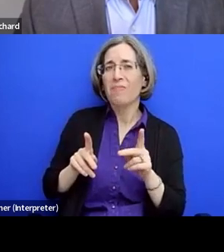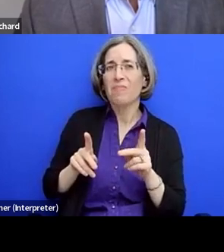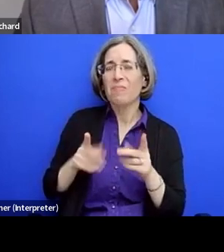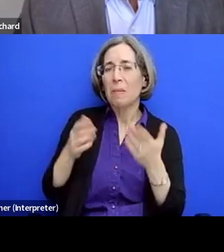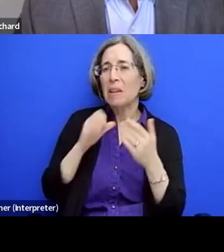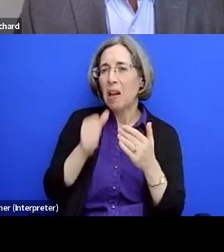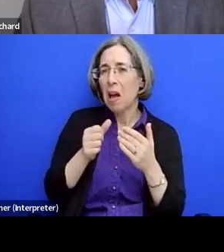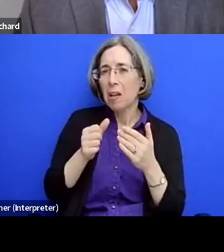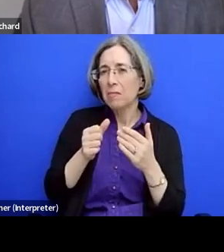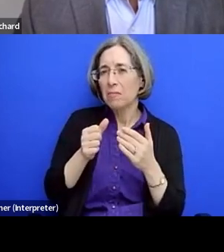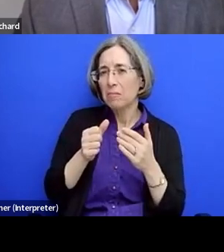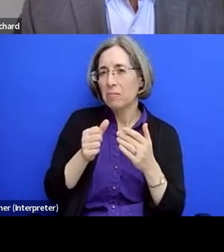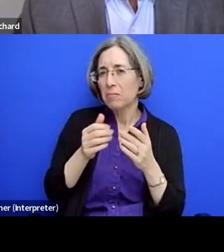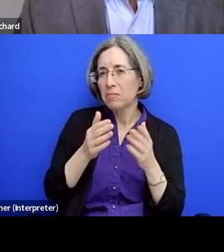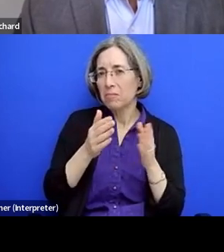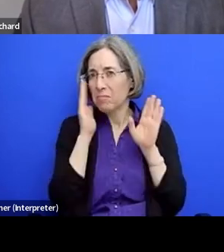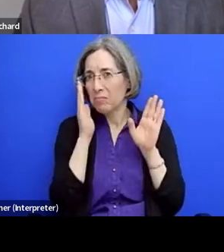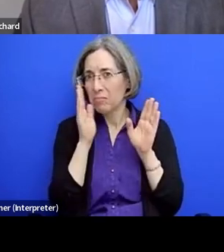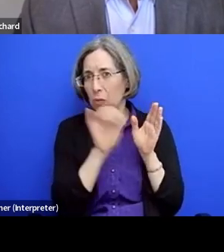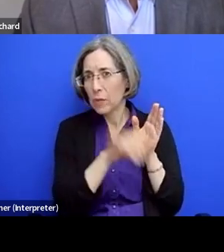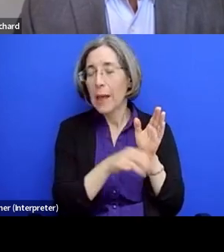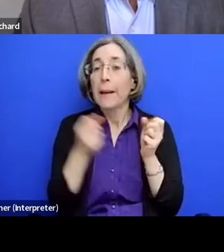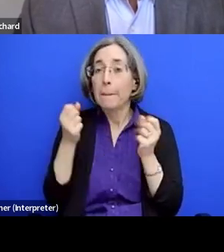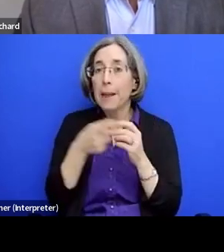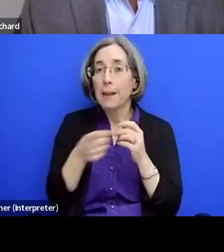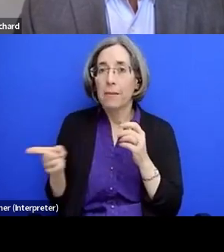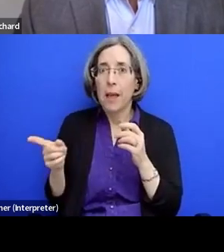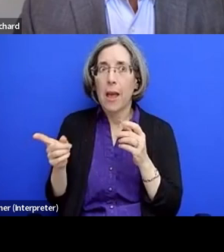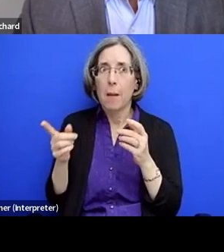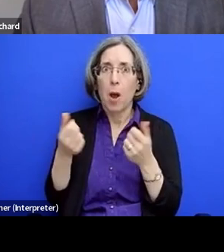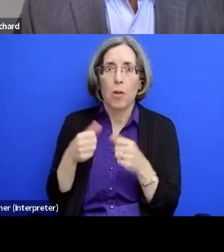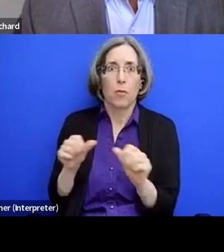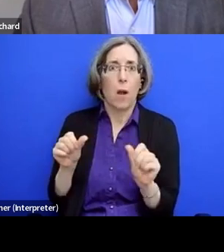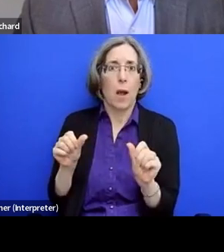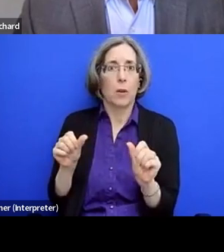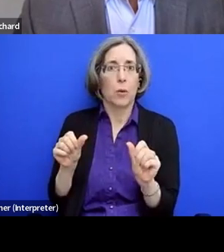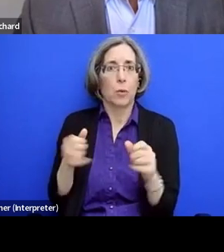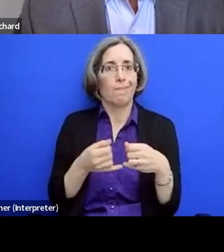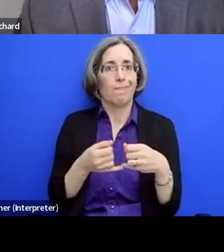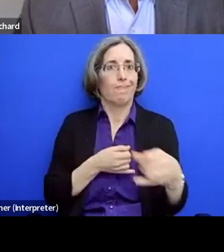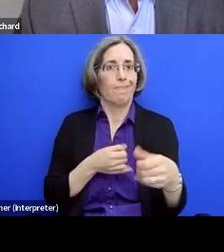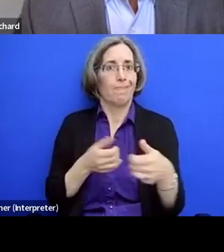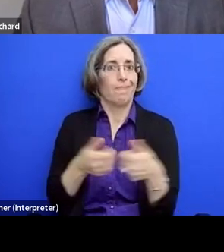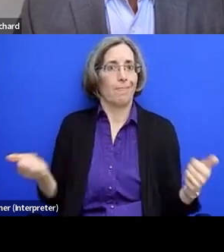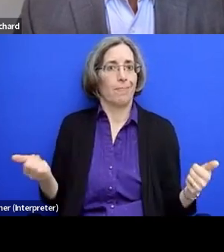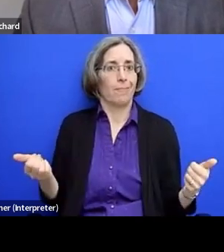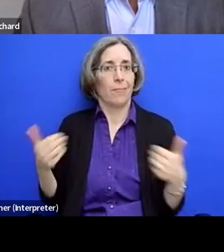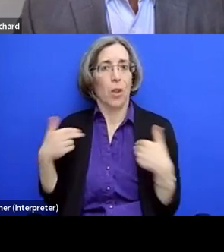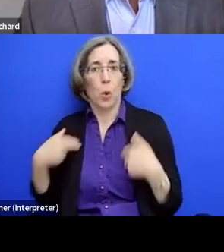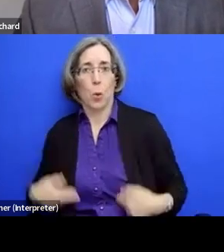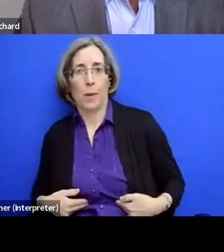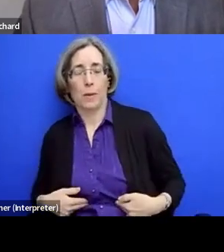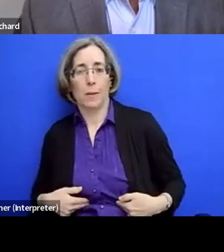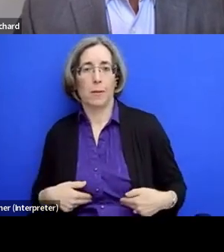work very, very strongly to draw like a strict separation between humans and other animals.